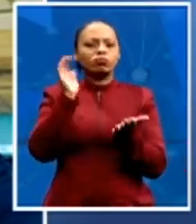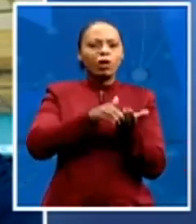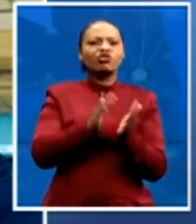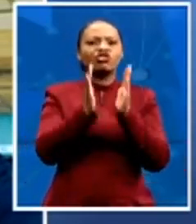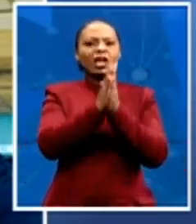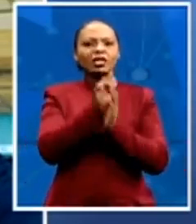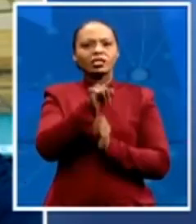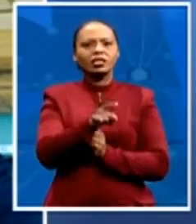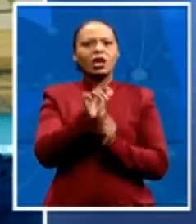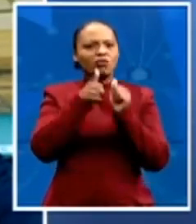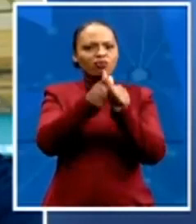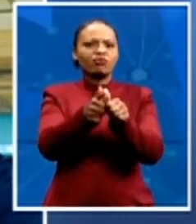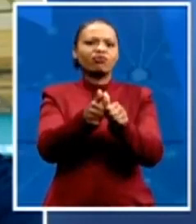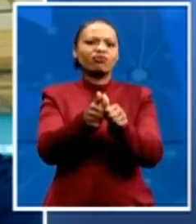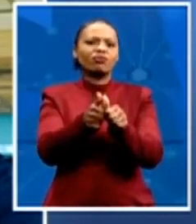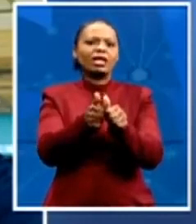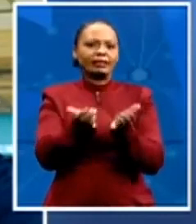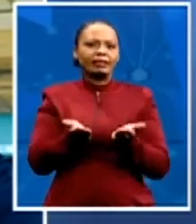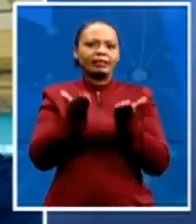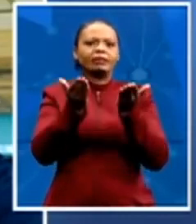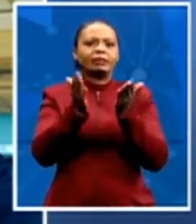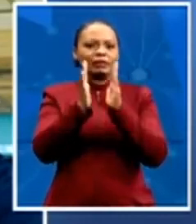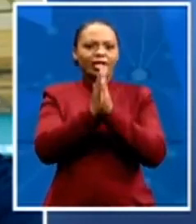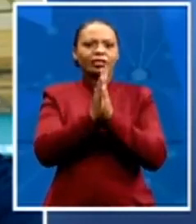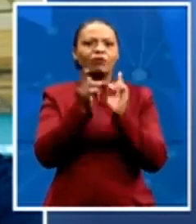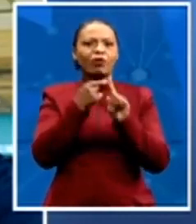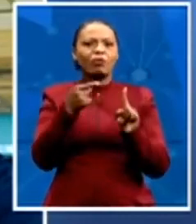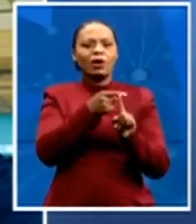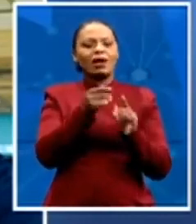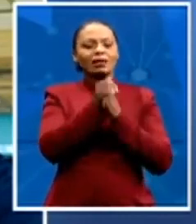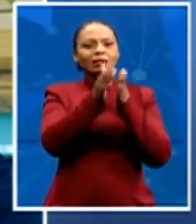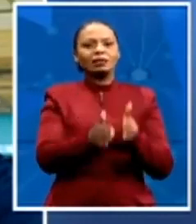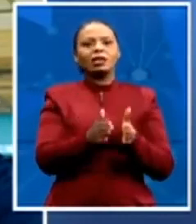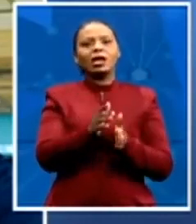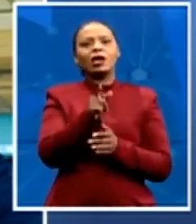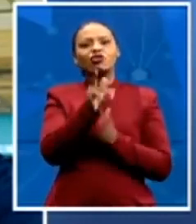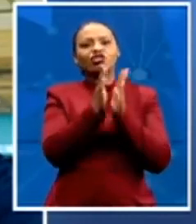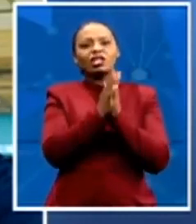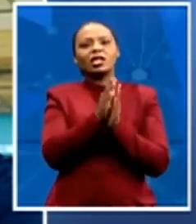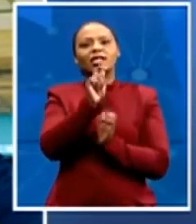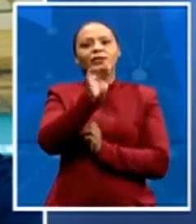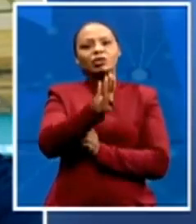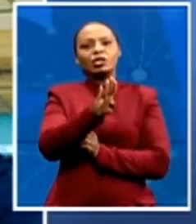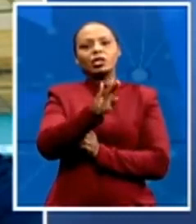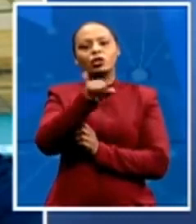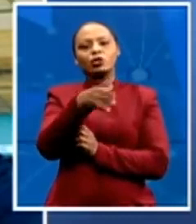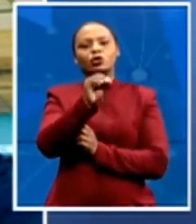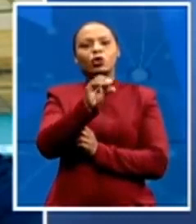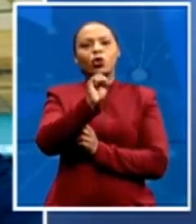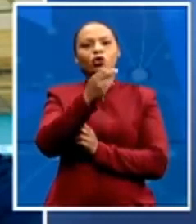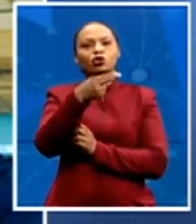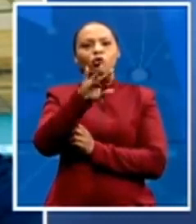the leader of the church, T.B. Joshua, would constantly address the church. He was also a